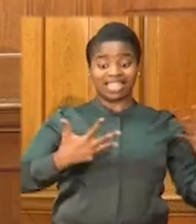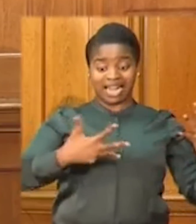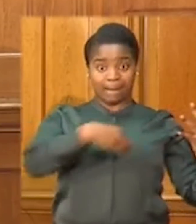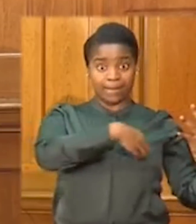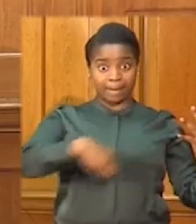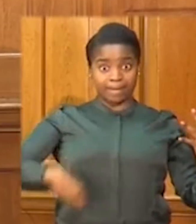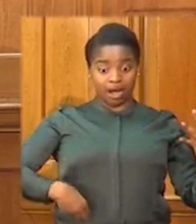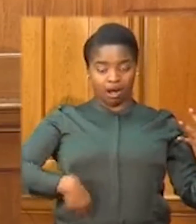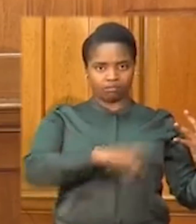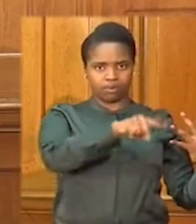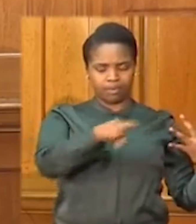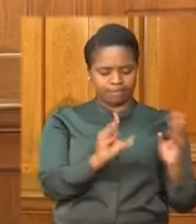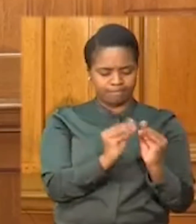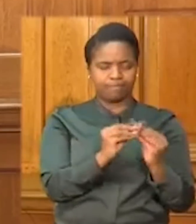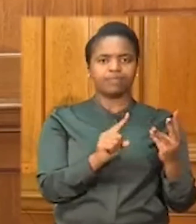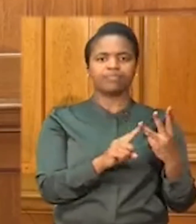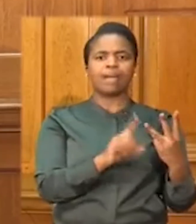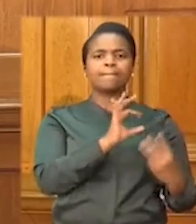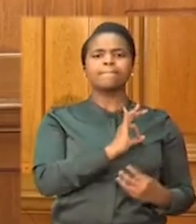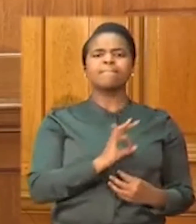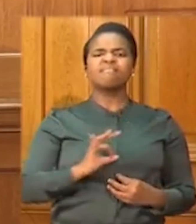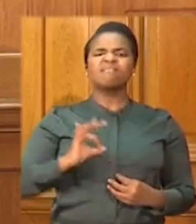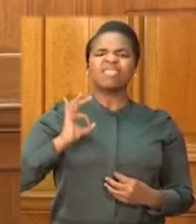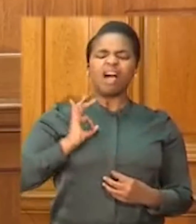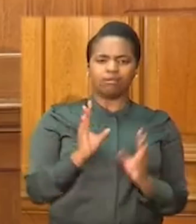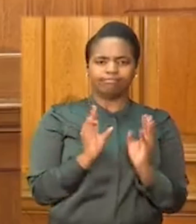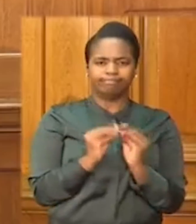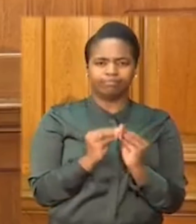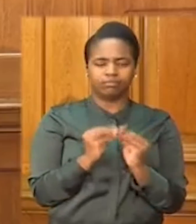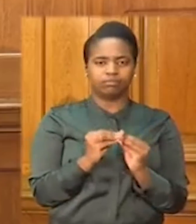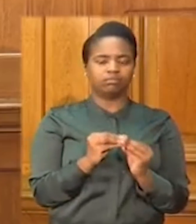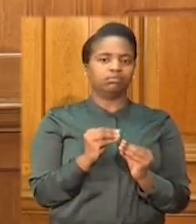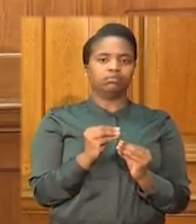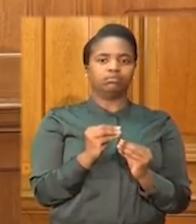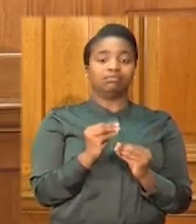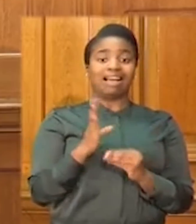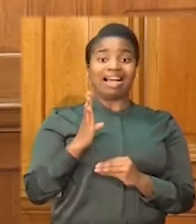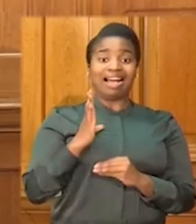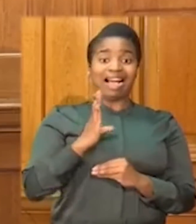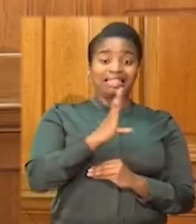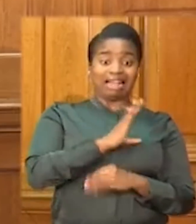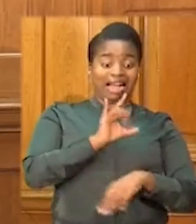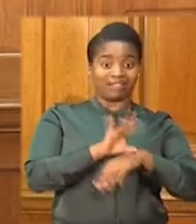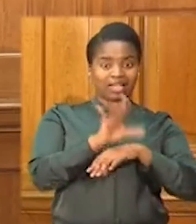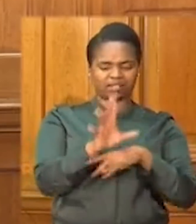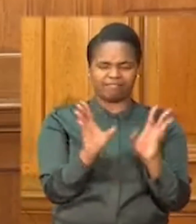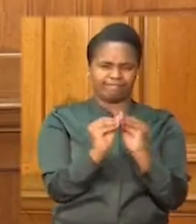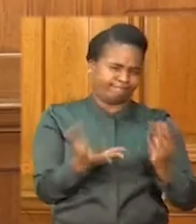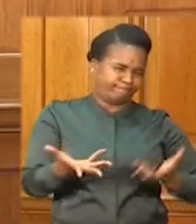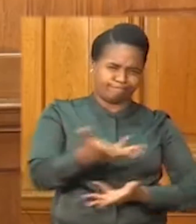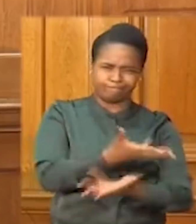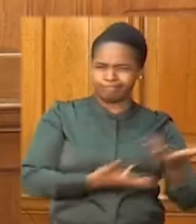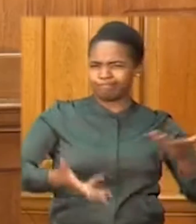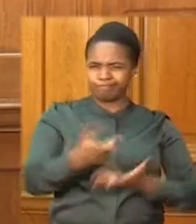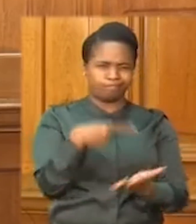mayors, and with the members of the Presidential Economic Advisory Council. Following these meetings,